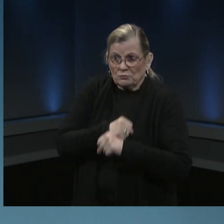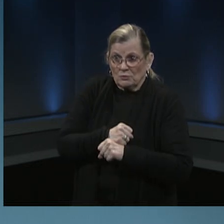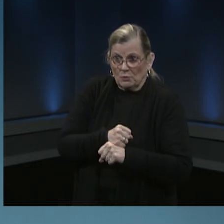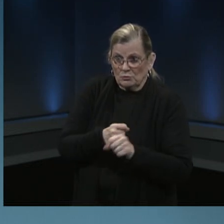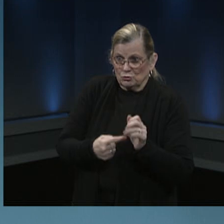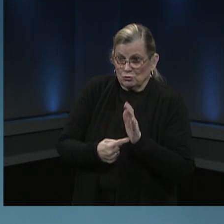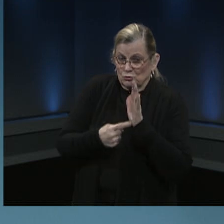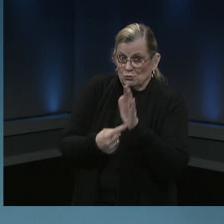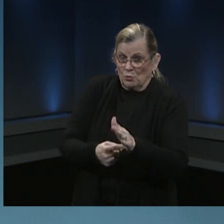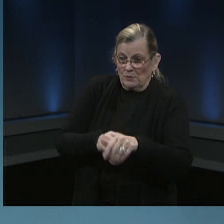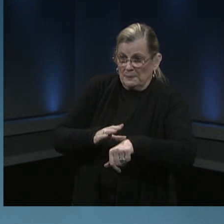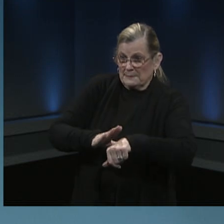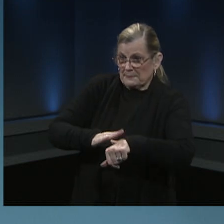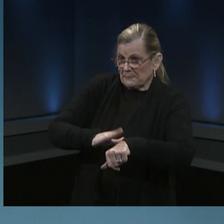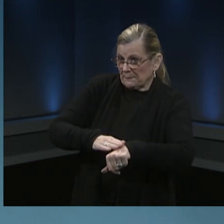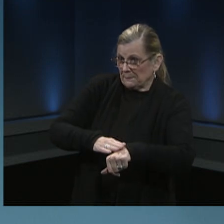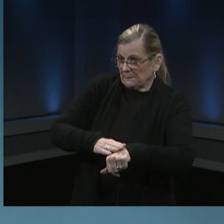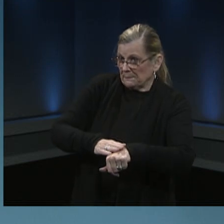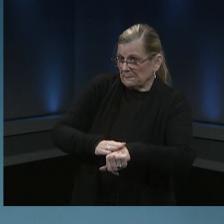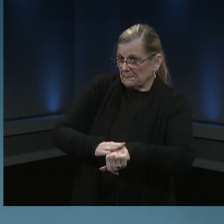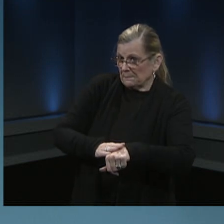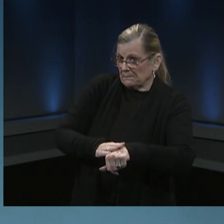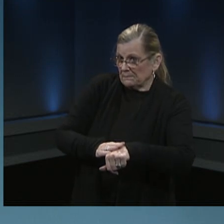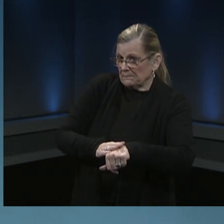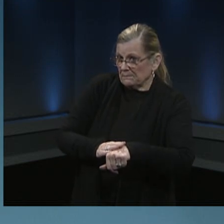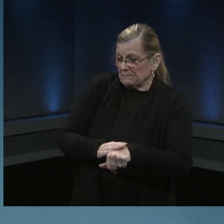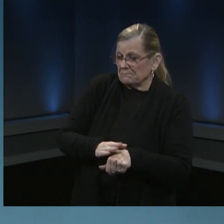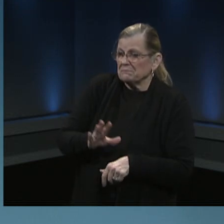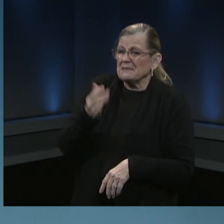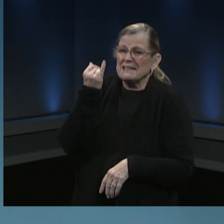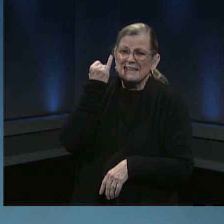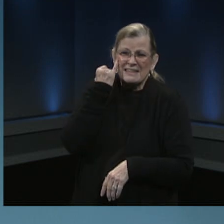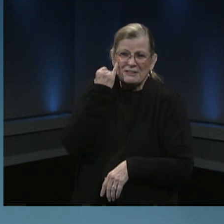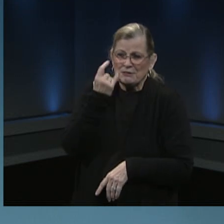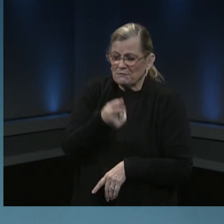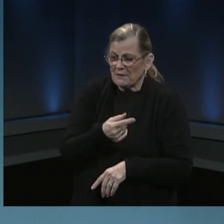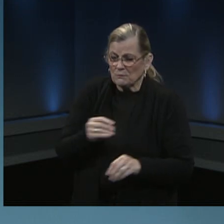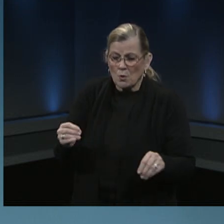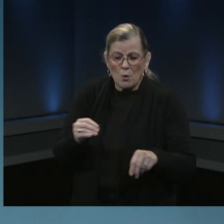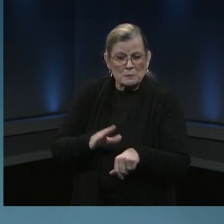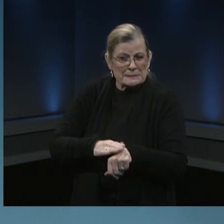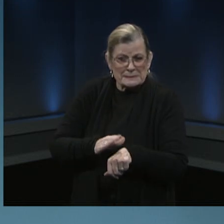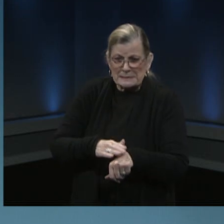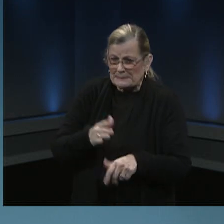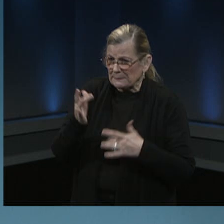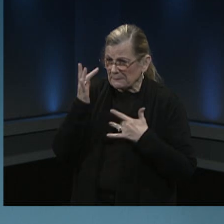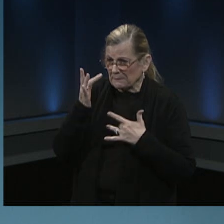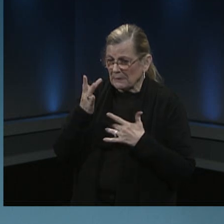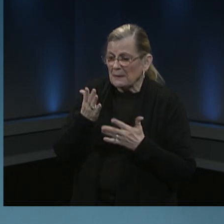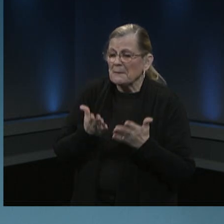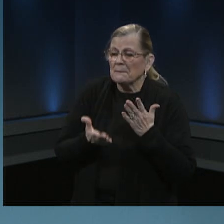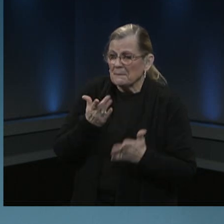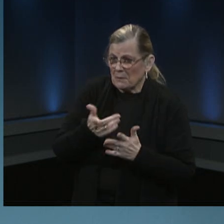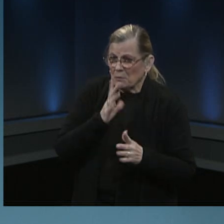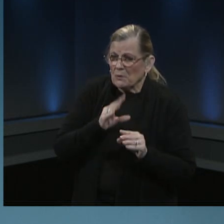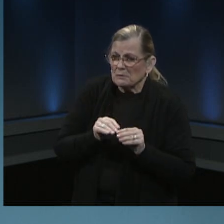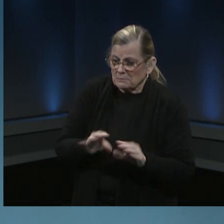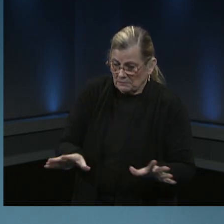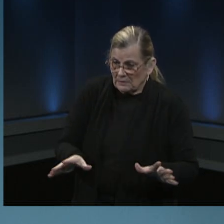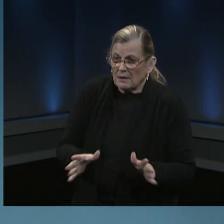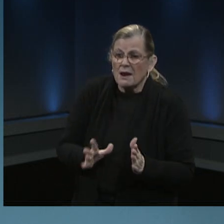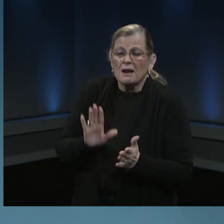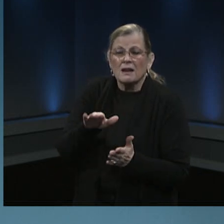possibility that you could transmit it to someone else in your household however again through the prevention of